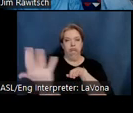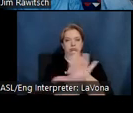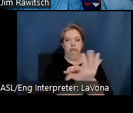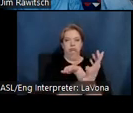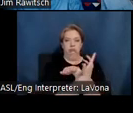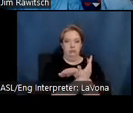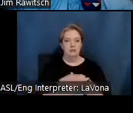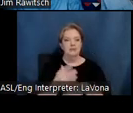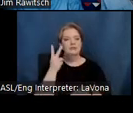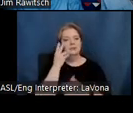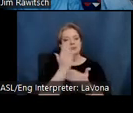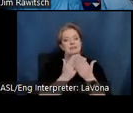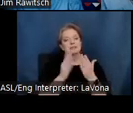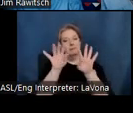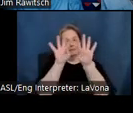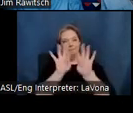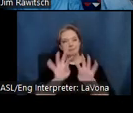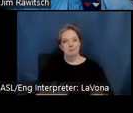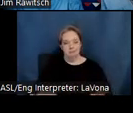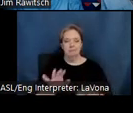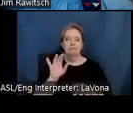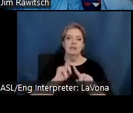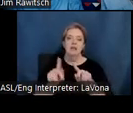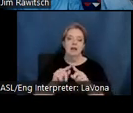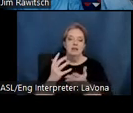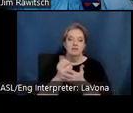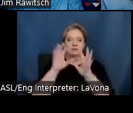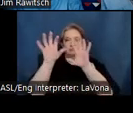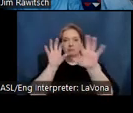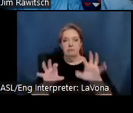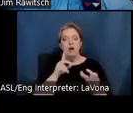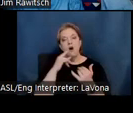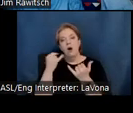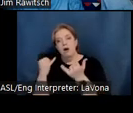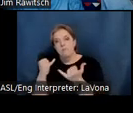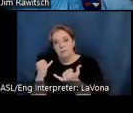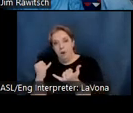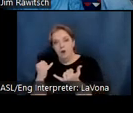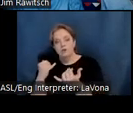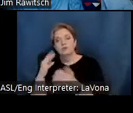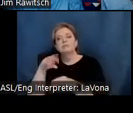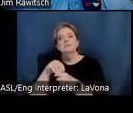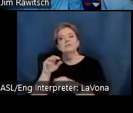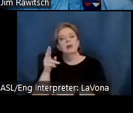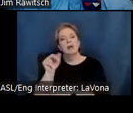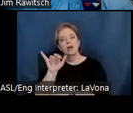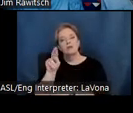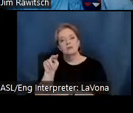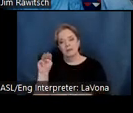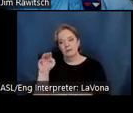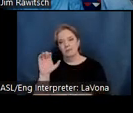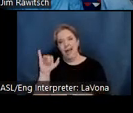creations on display are pre-Columbian, others reflect the modern sensibilities of artists such as Harrison McIntosh or